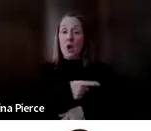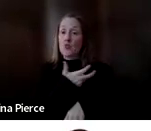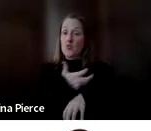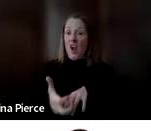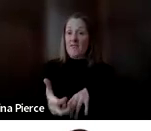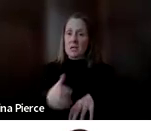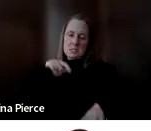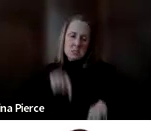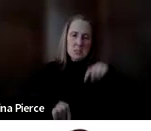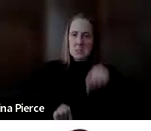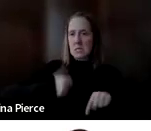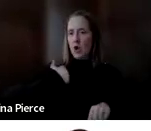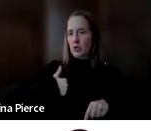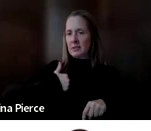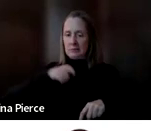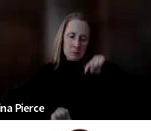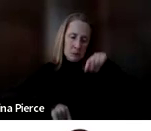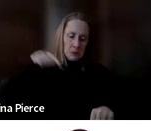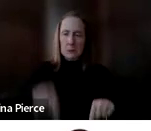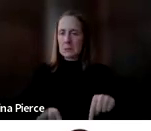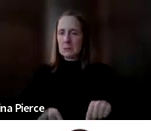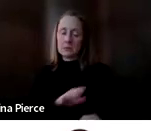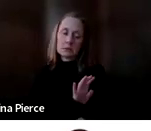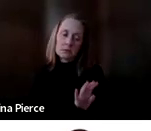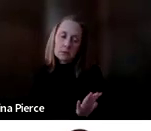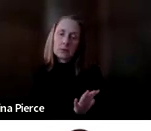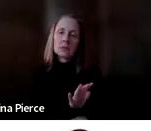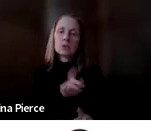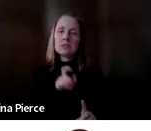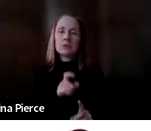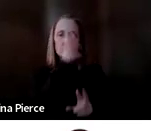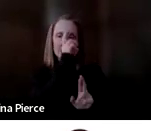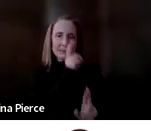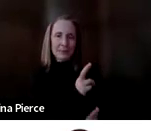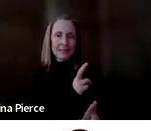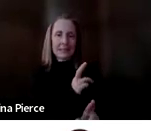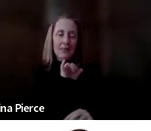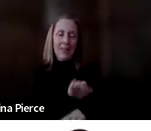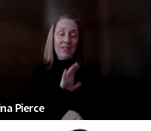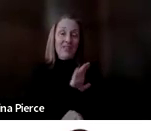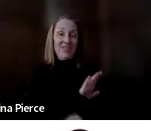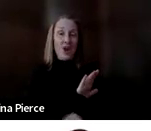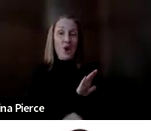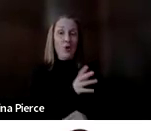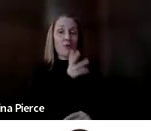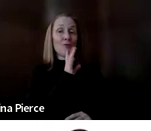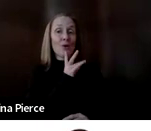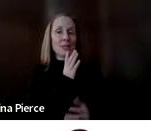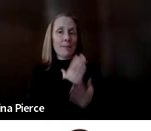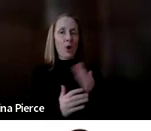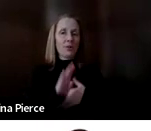We want to make sure that we want treating it like their voice and being respectful of it like it's part of that person's body